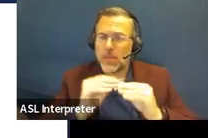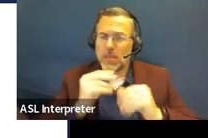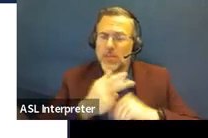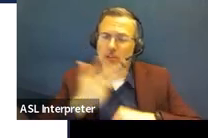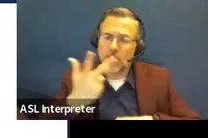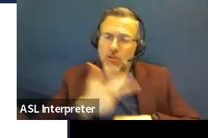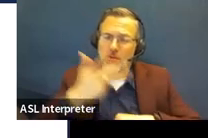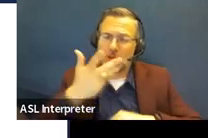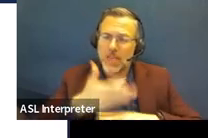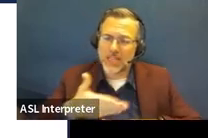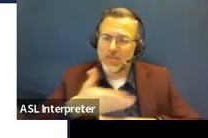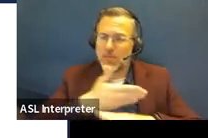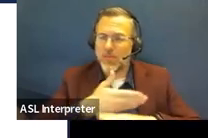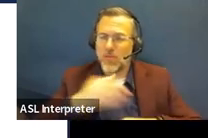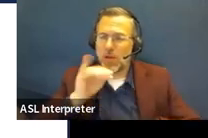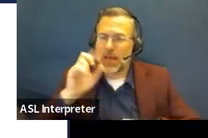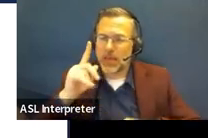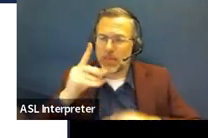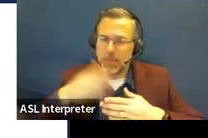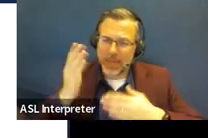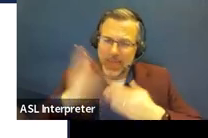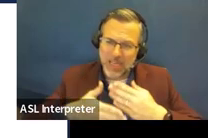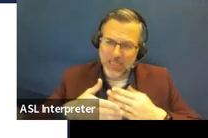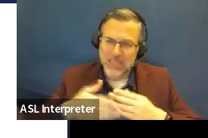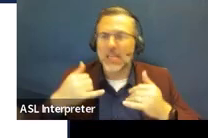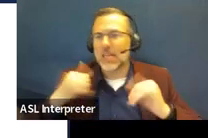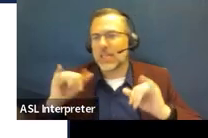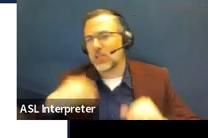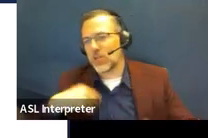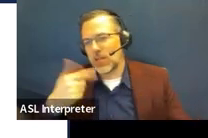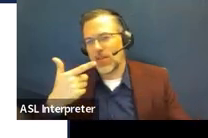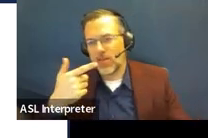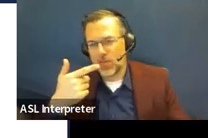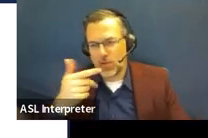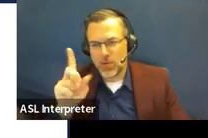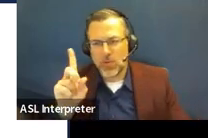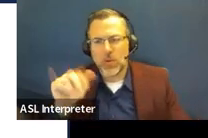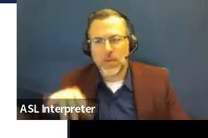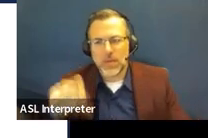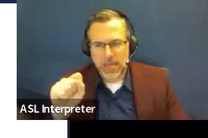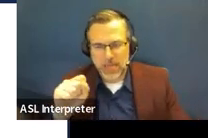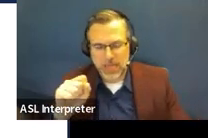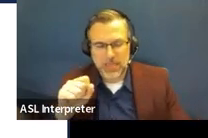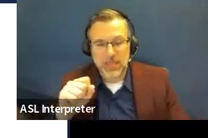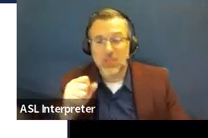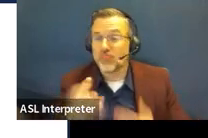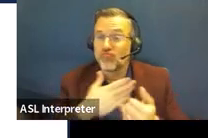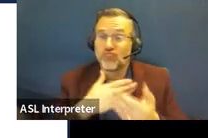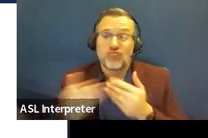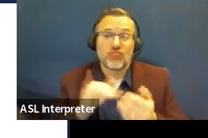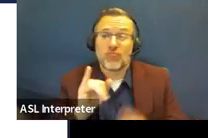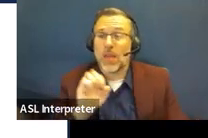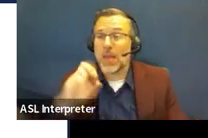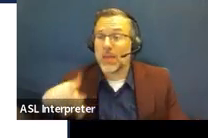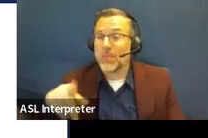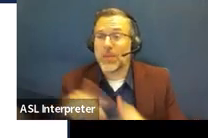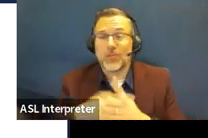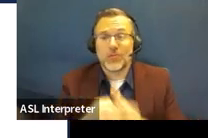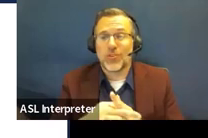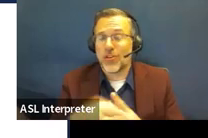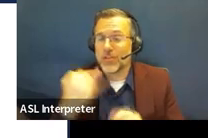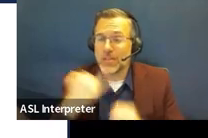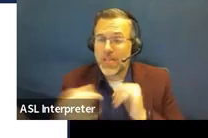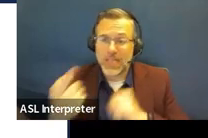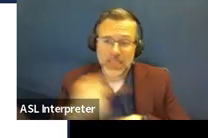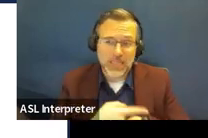the IEP ends and then still have that 21 days, even though the IEP starts the day after the last day of the